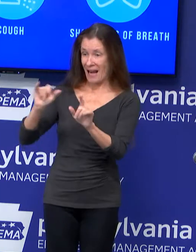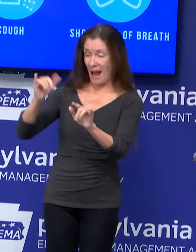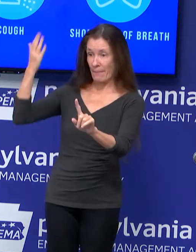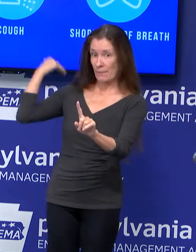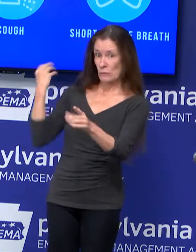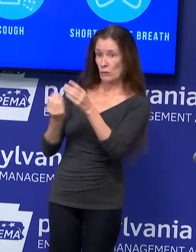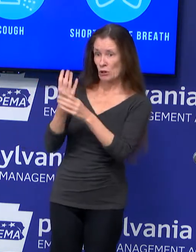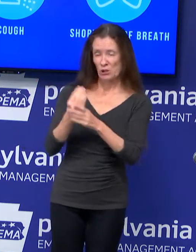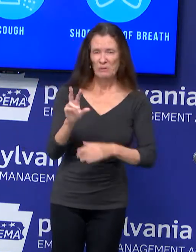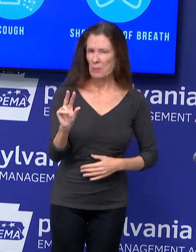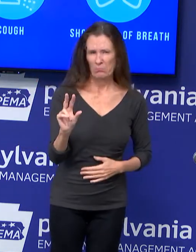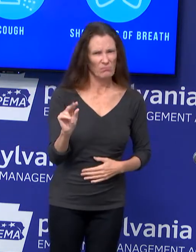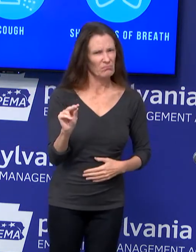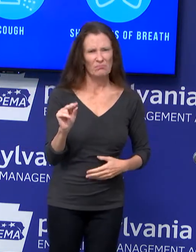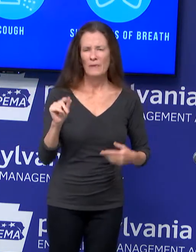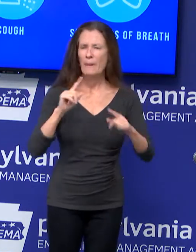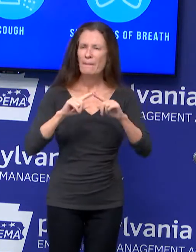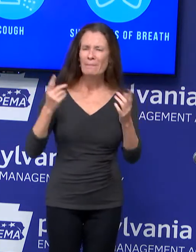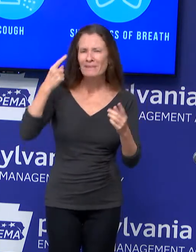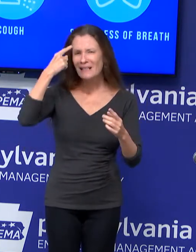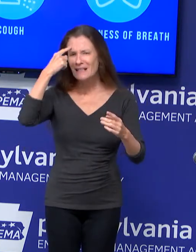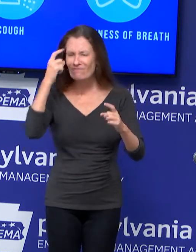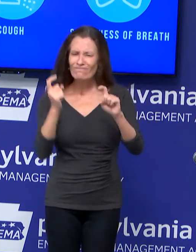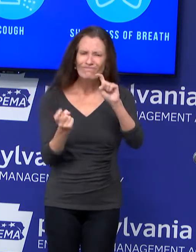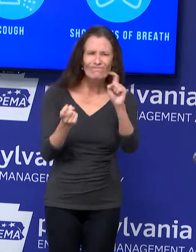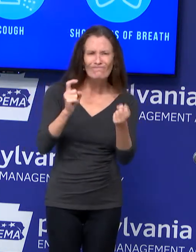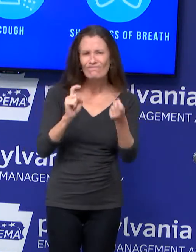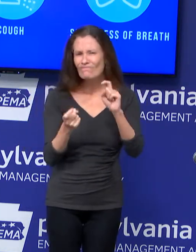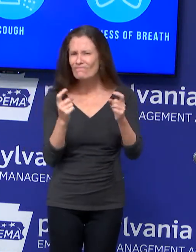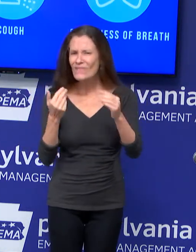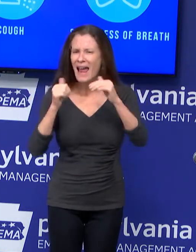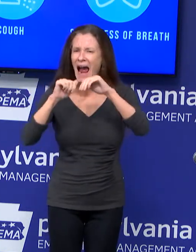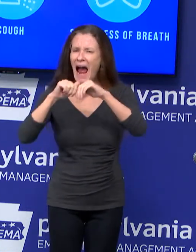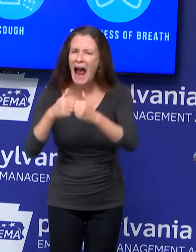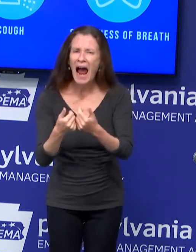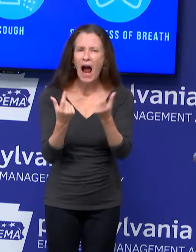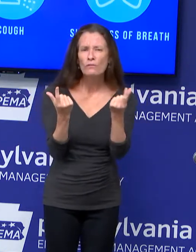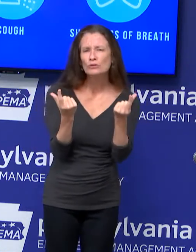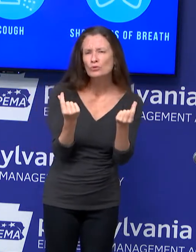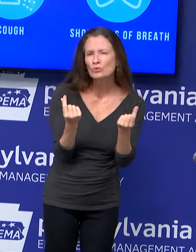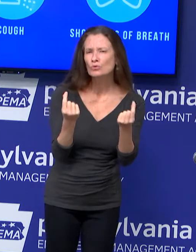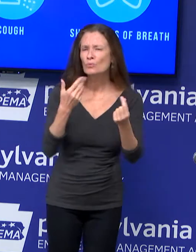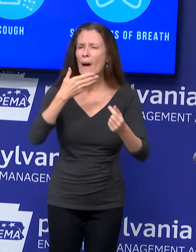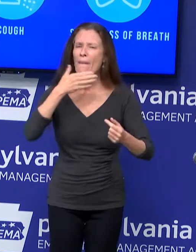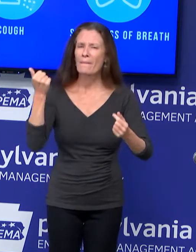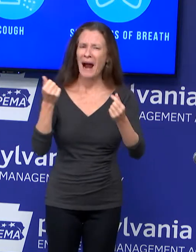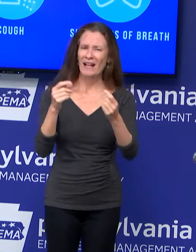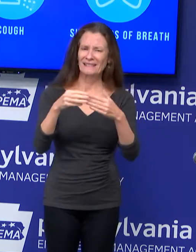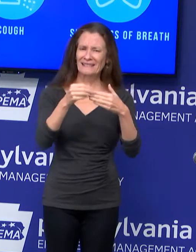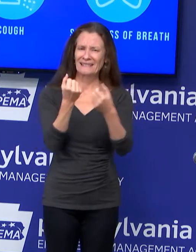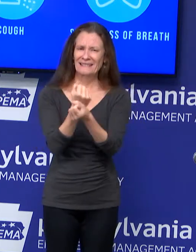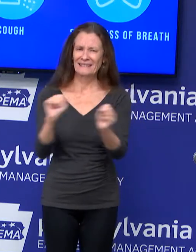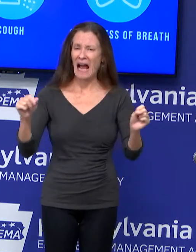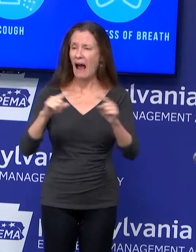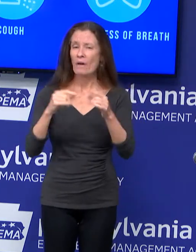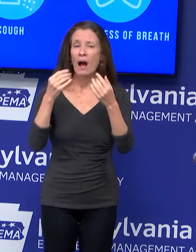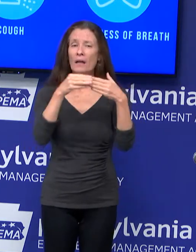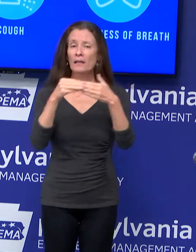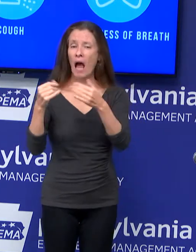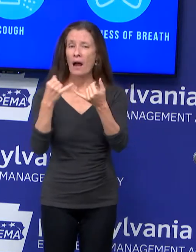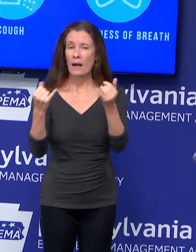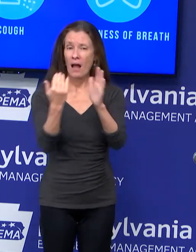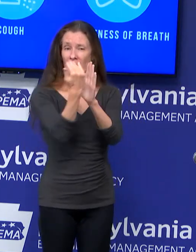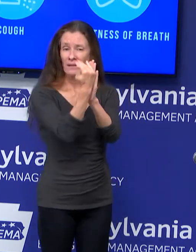adjustments in our recommendations to schools. Remember, all the guidance and recommendations are just that. They are not